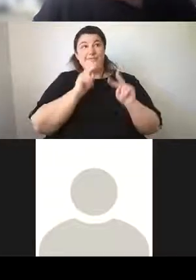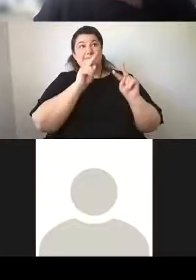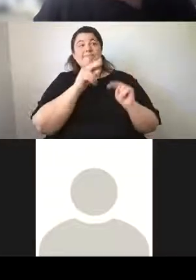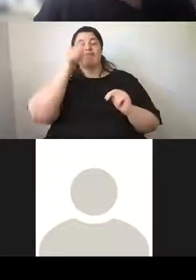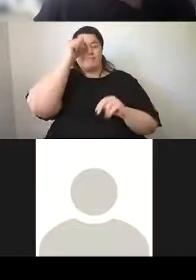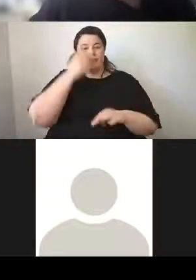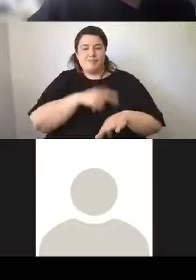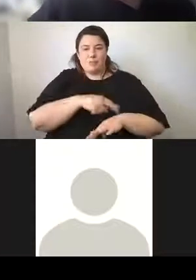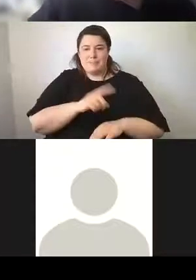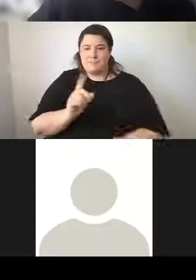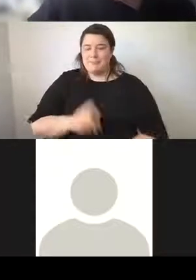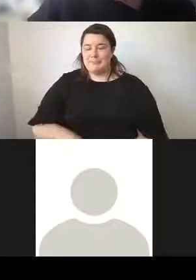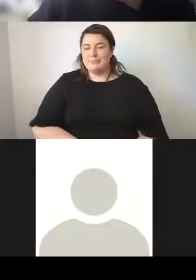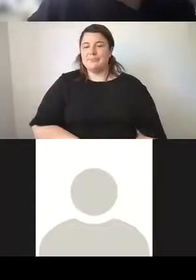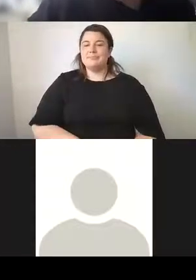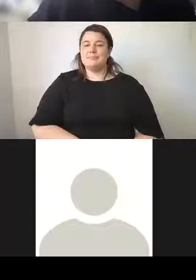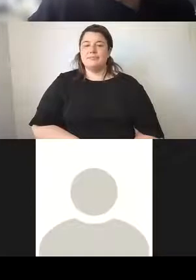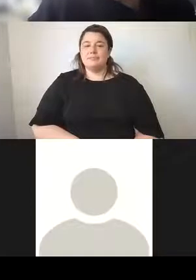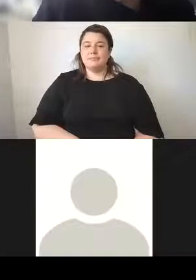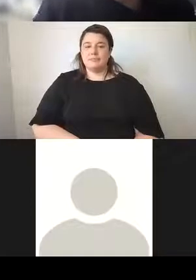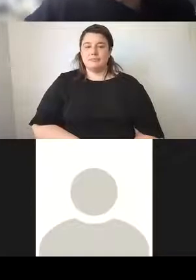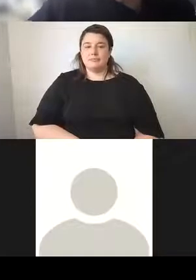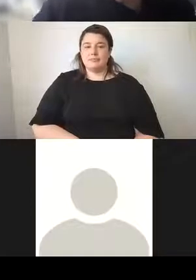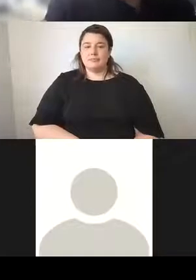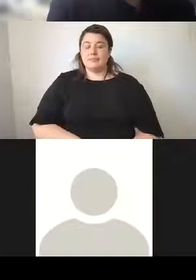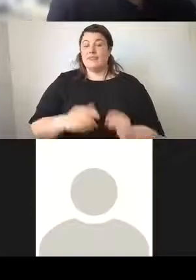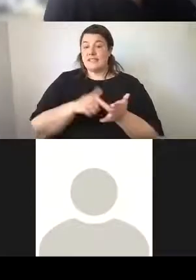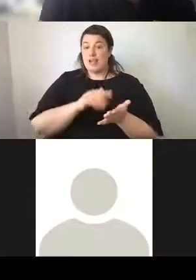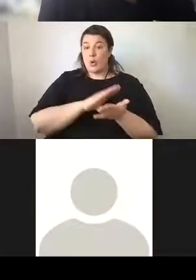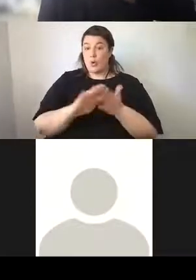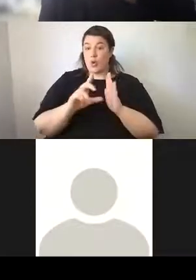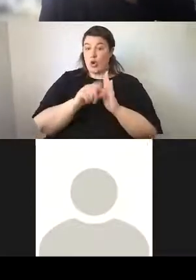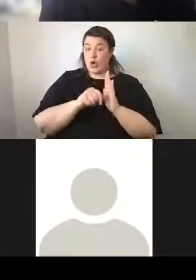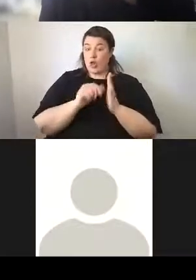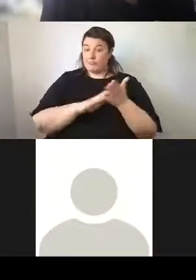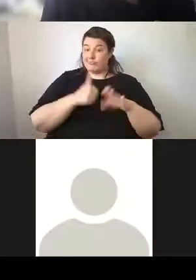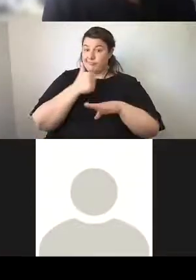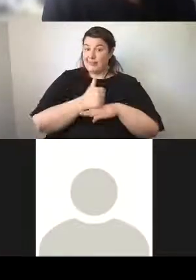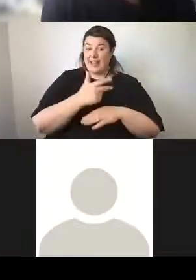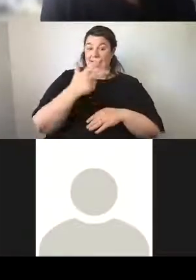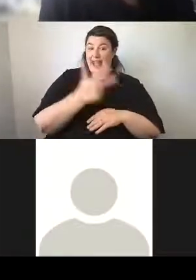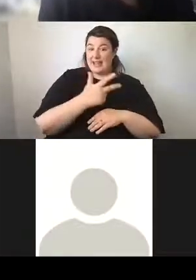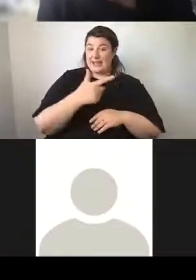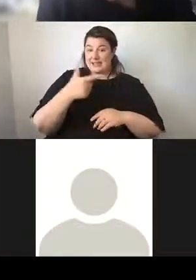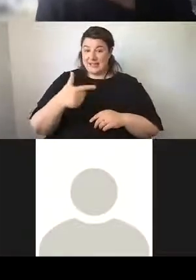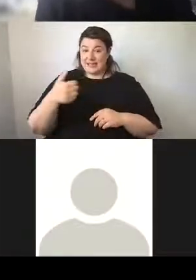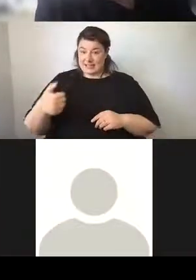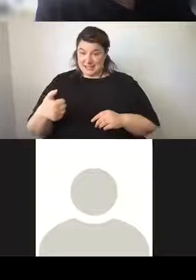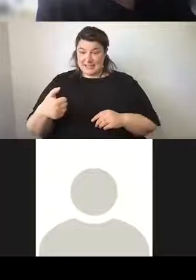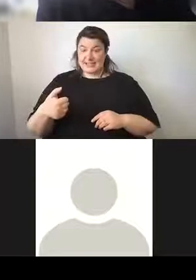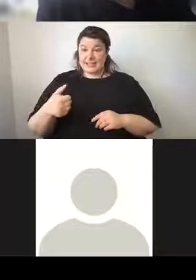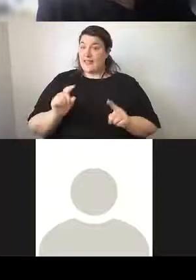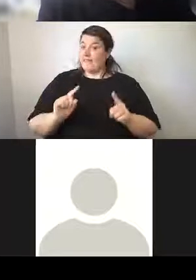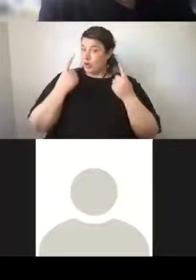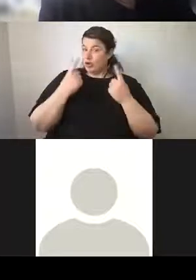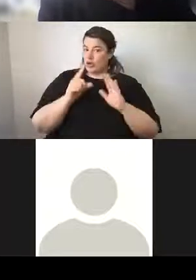clock on Sydney Town Hall was installed in 1876, the first one.